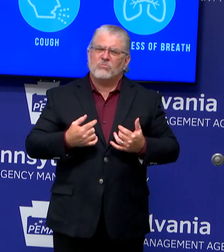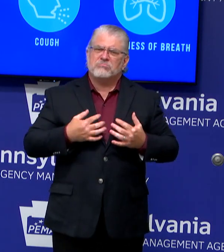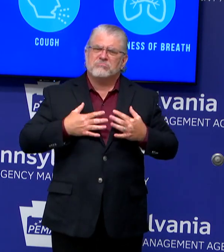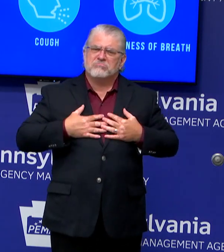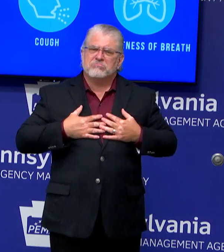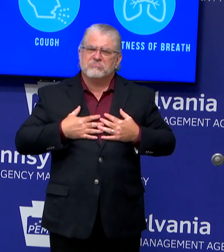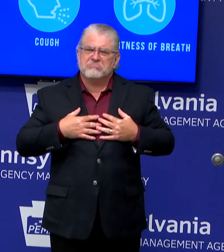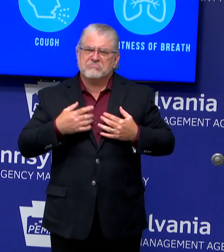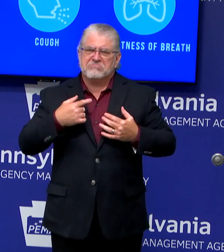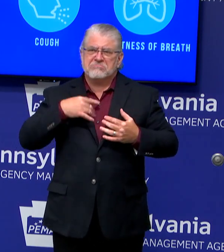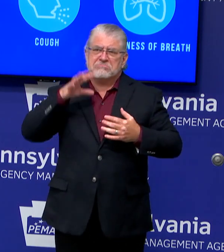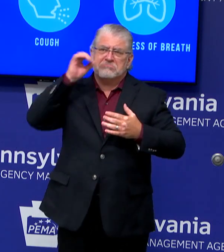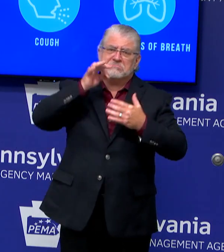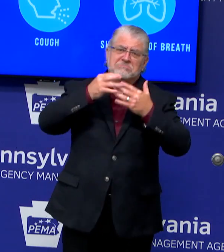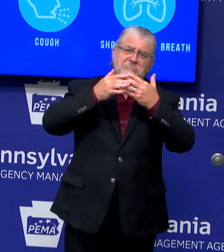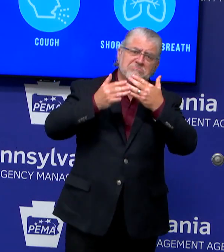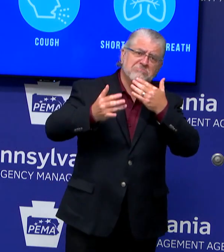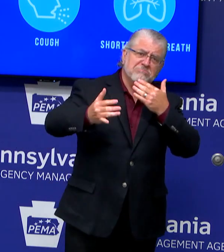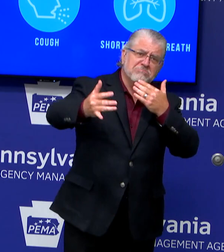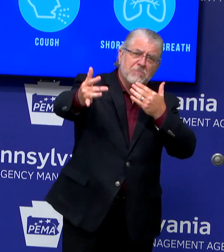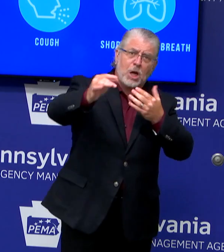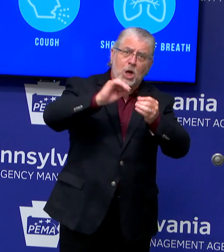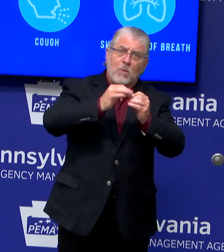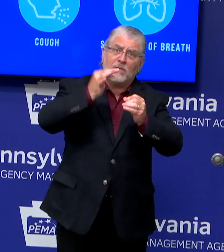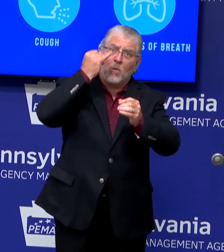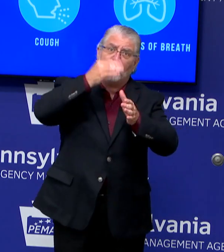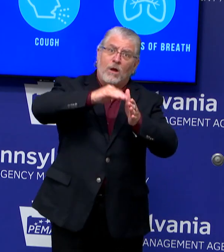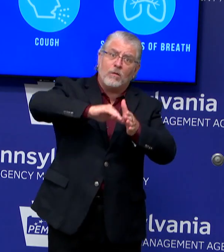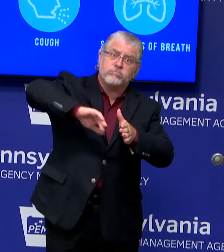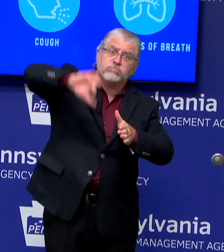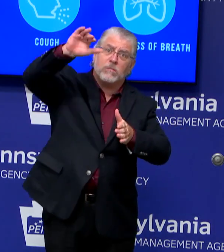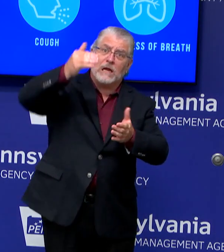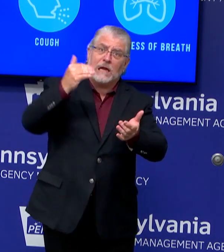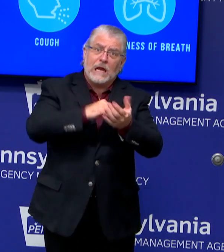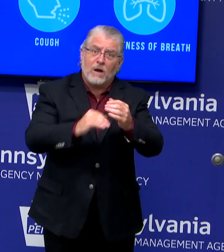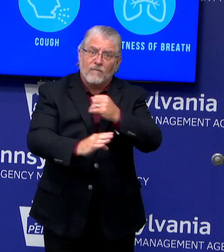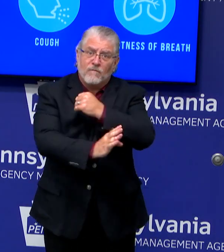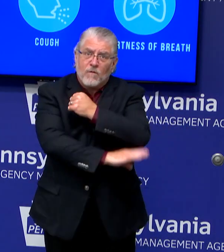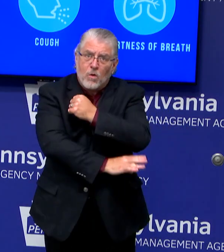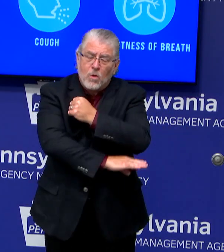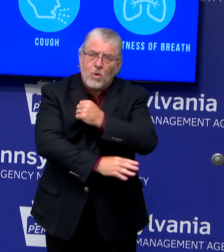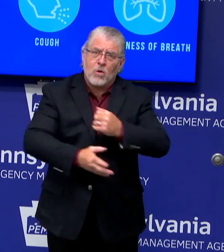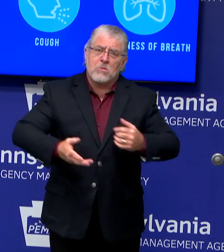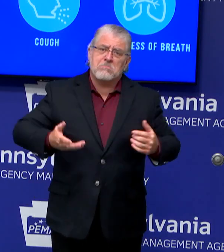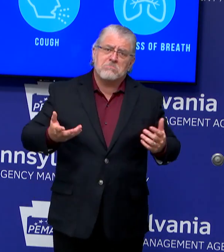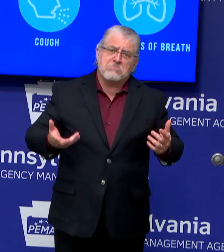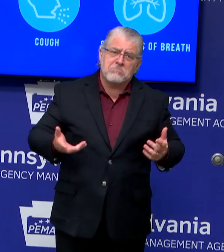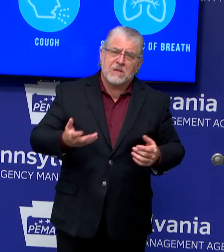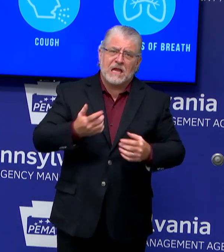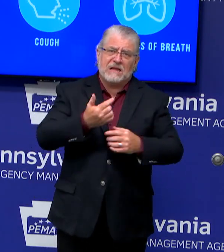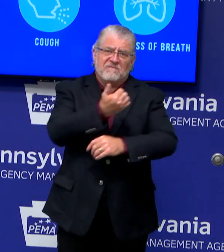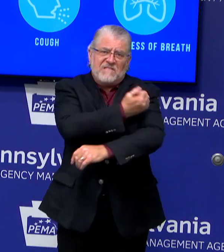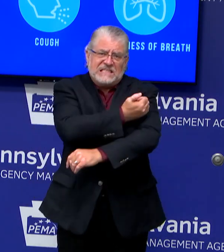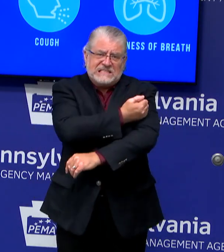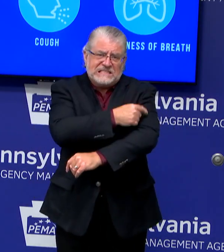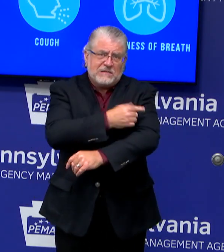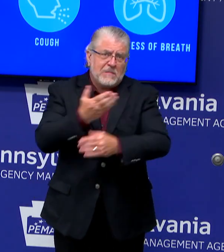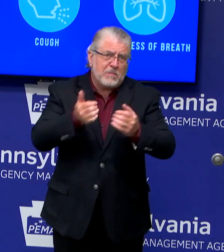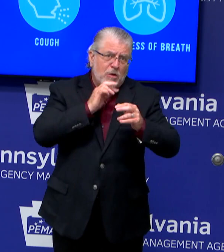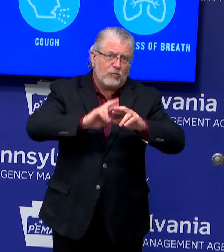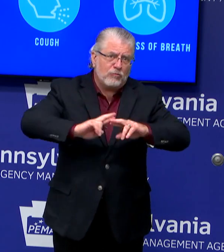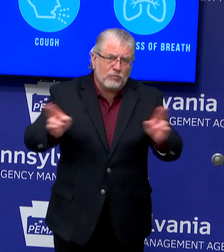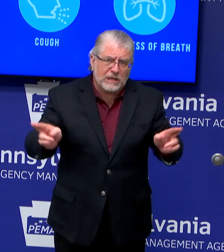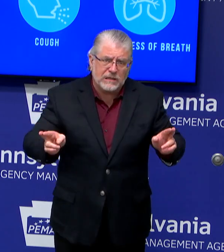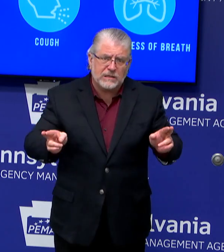of this virus in the fall, that we're not going to have a vaccine at that point. But we are going to have a lot of things that we